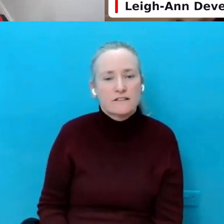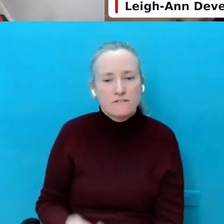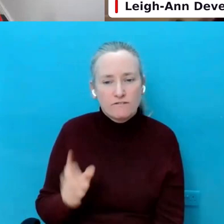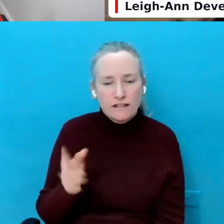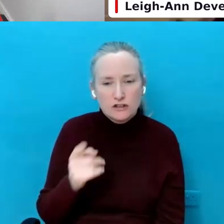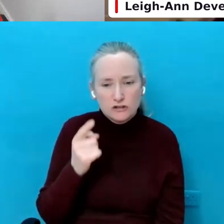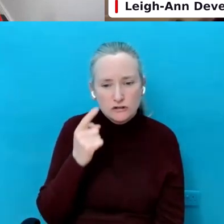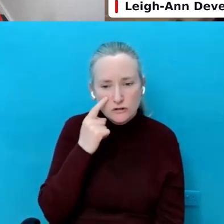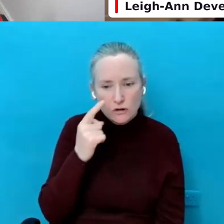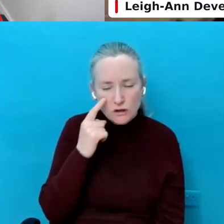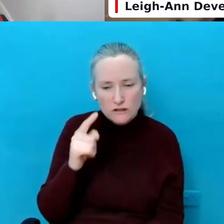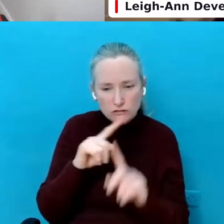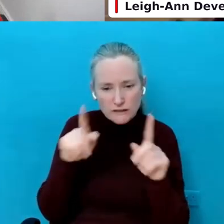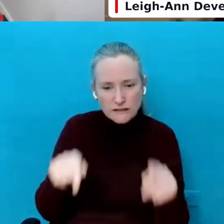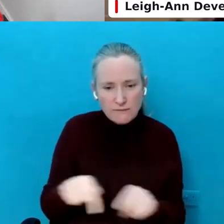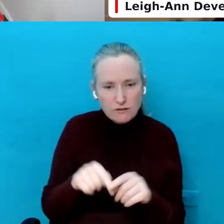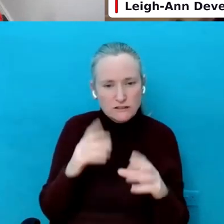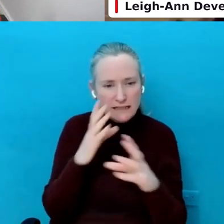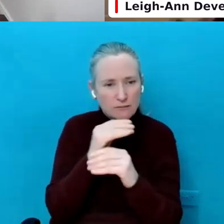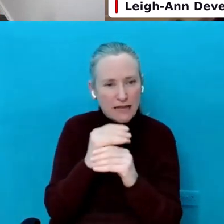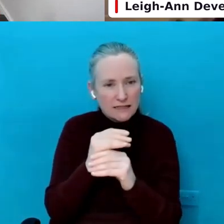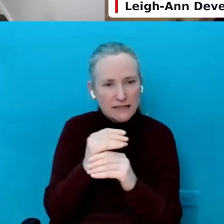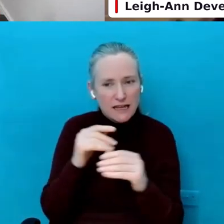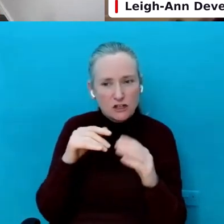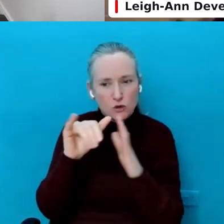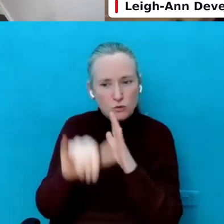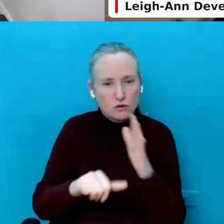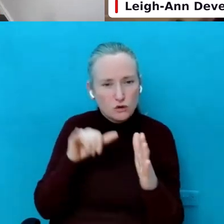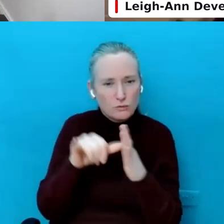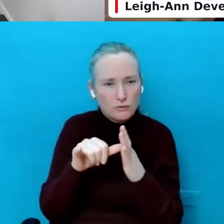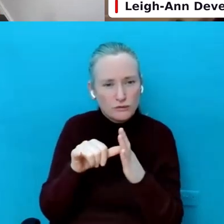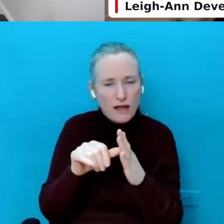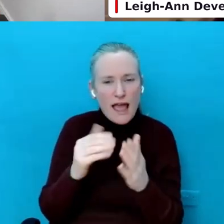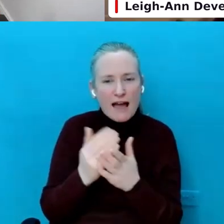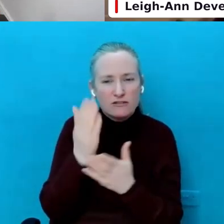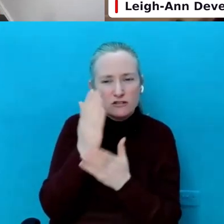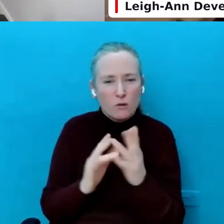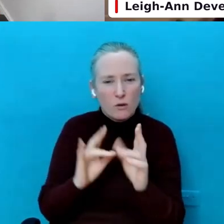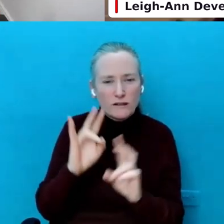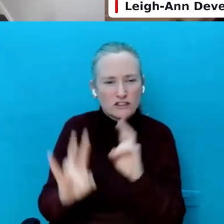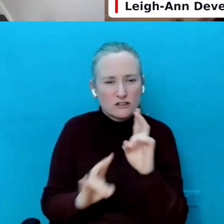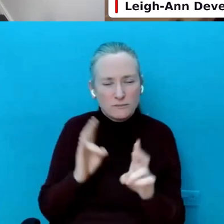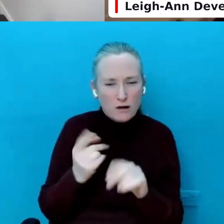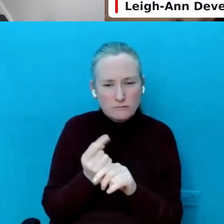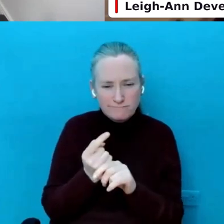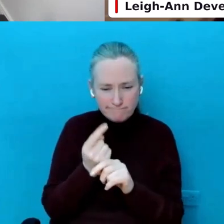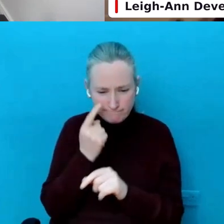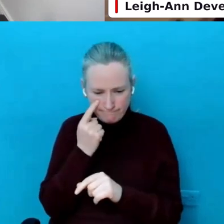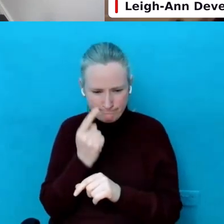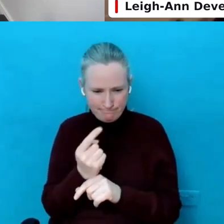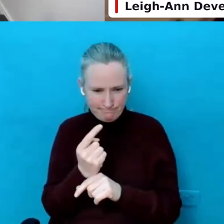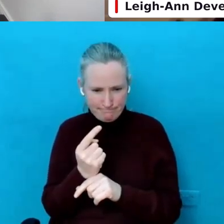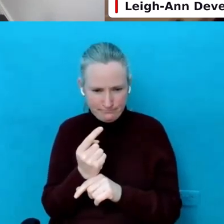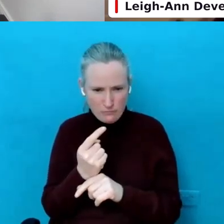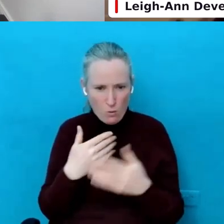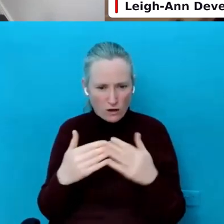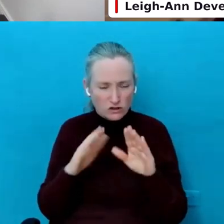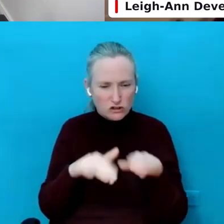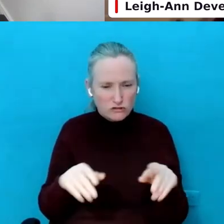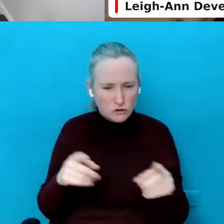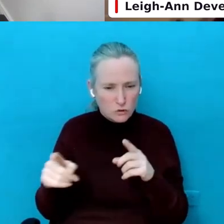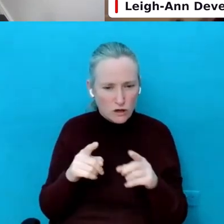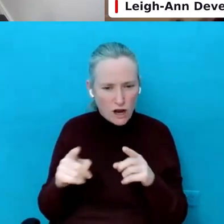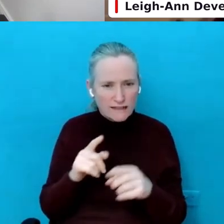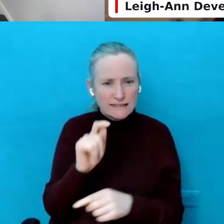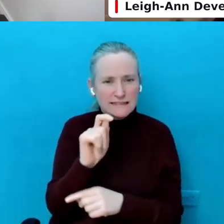I guess there's a few kind of questions about, you know, monitoring what kids are doing on, say, TikTok